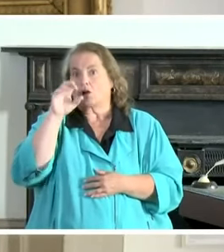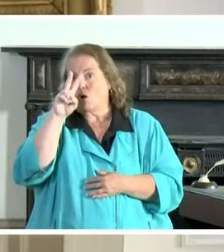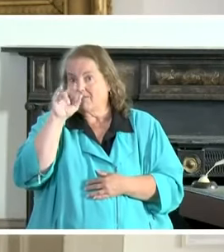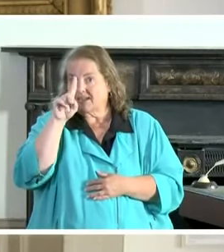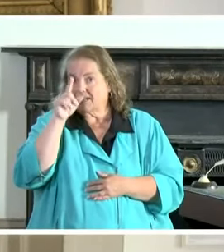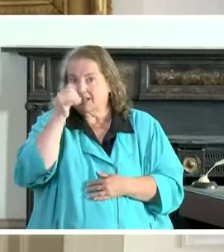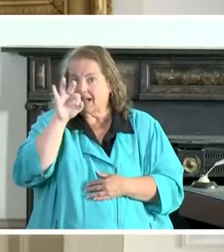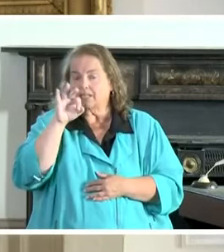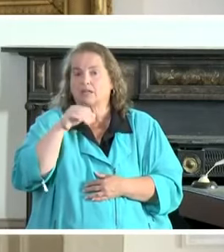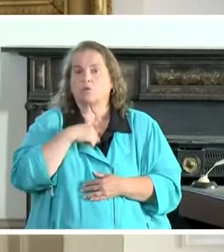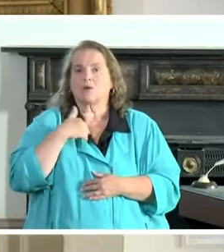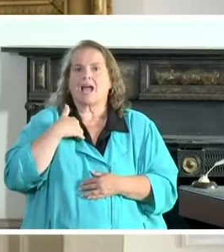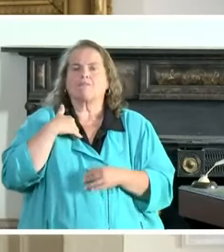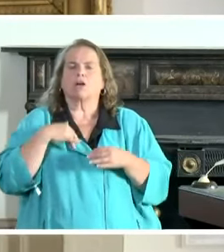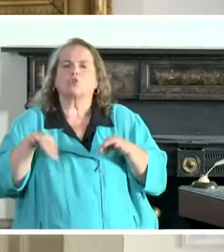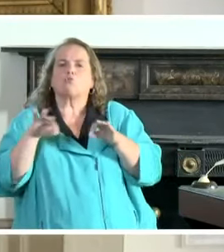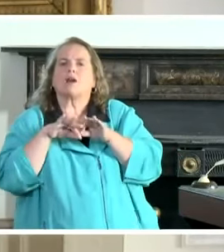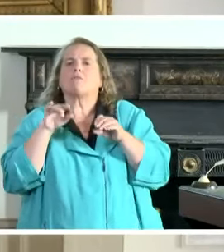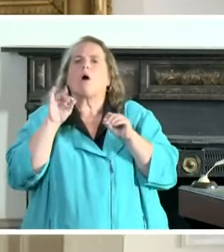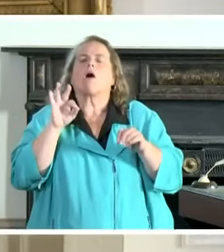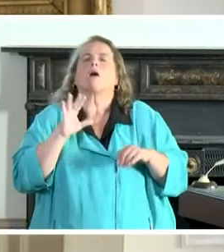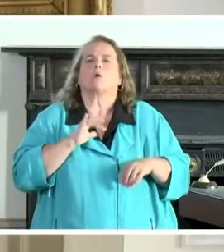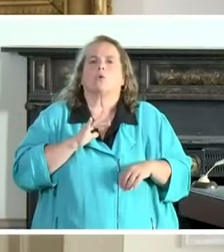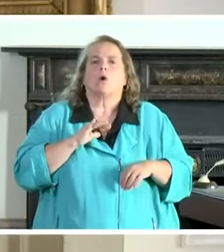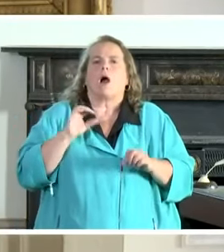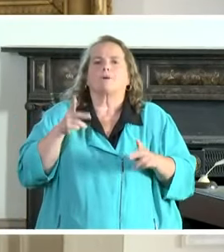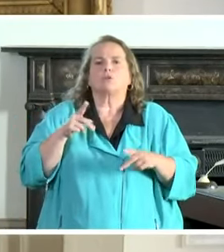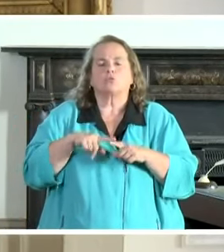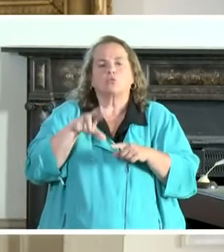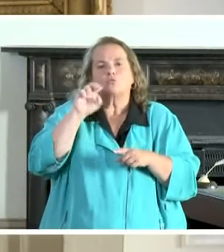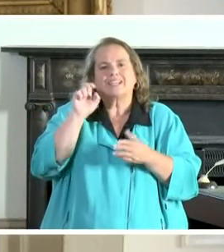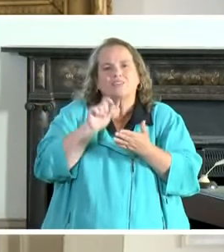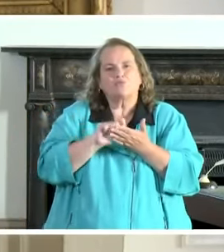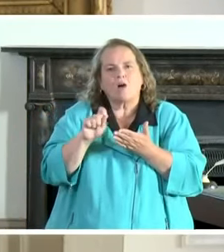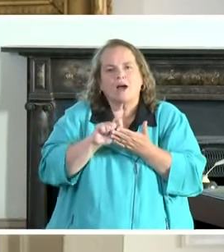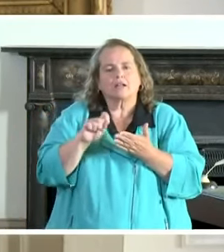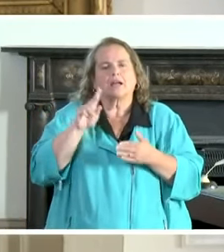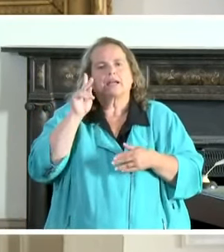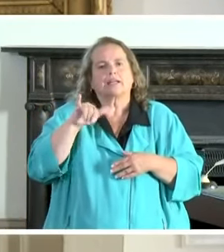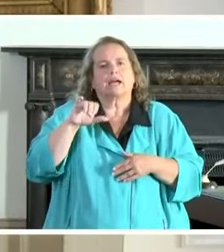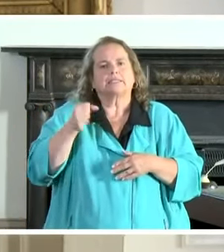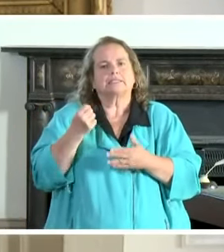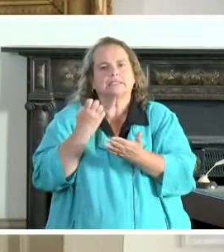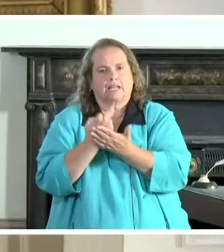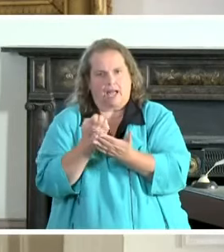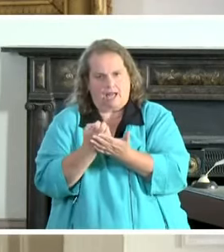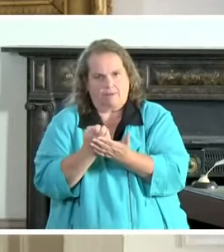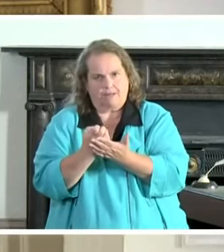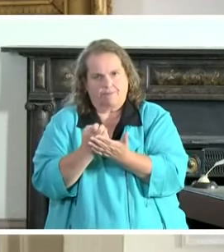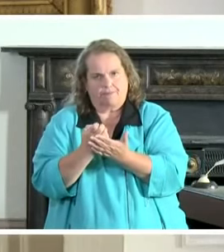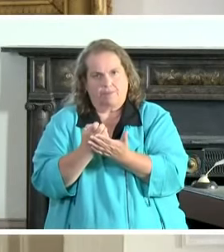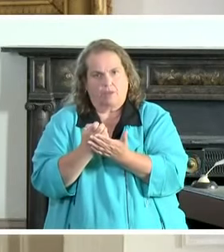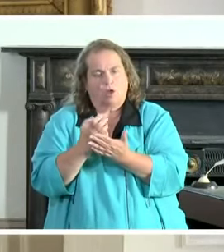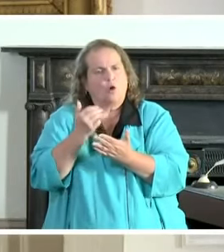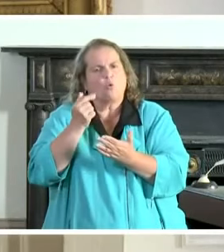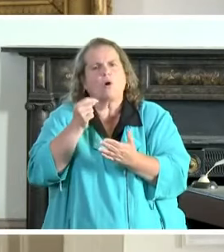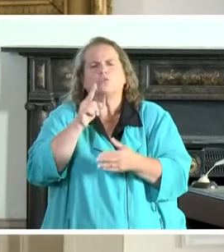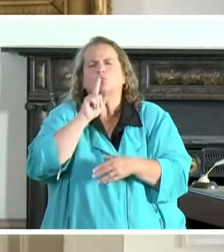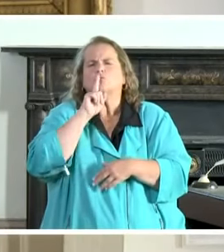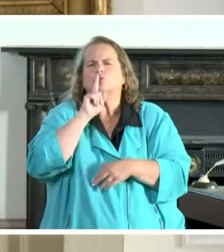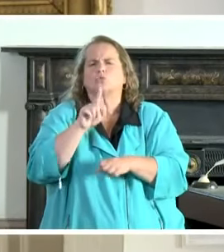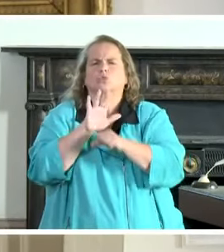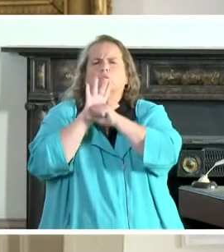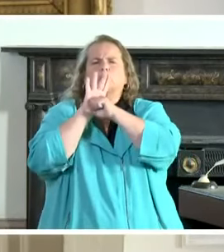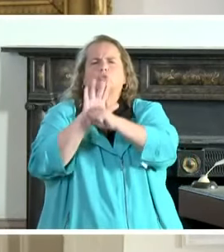we have an incredible opportunity to rewrite Kentucky's economy about what truly drives us